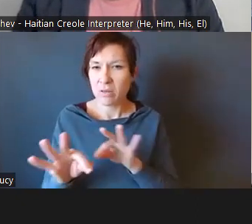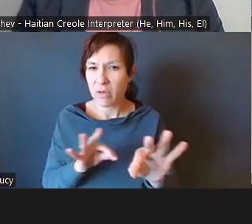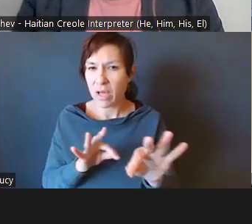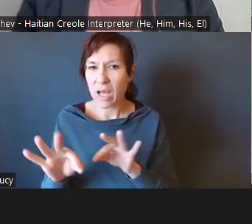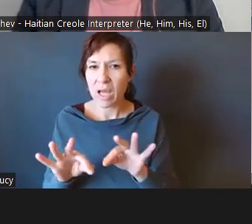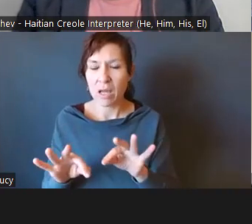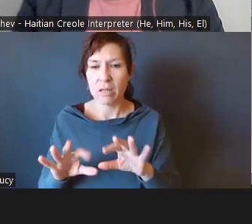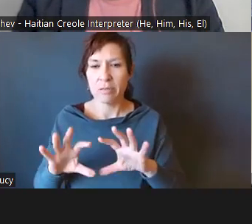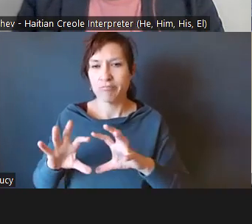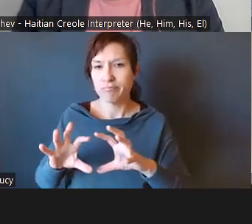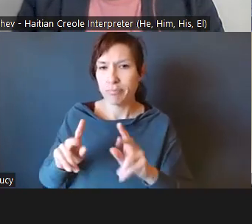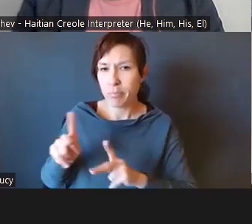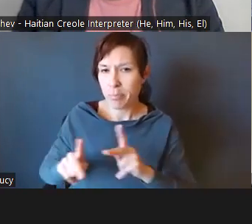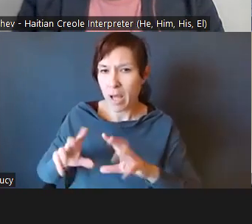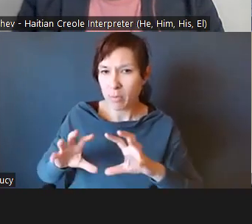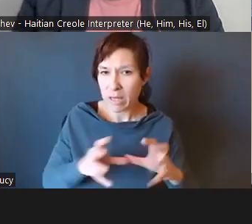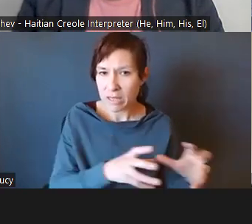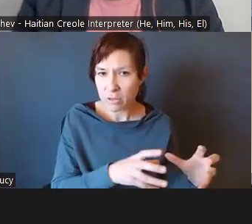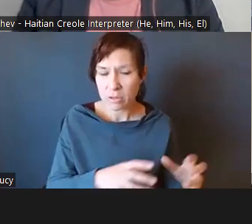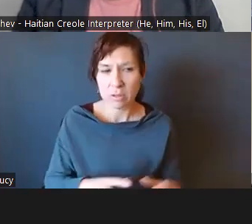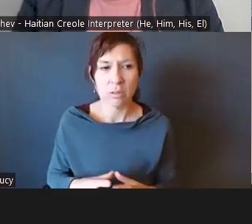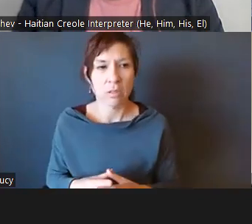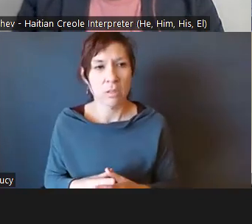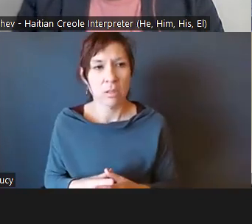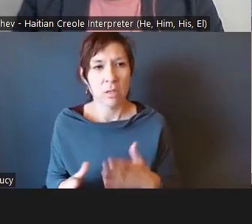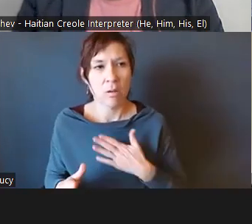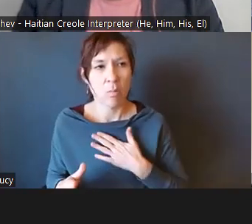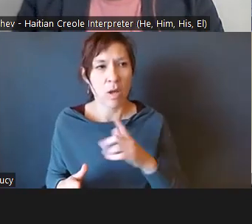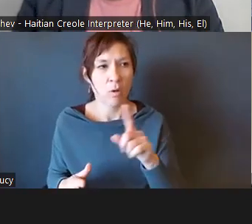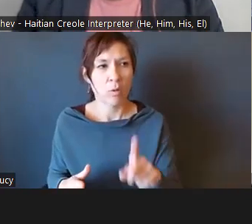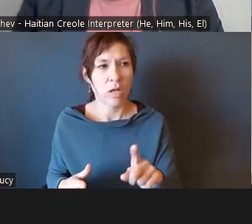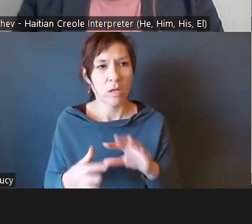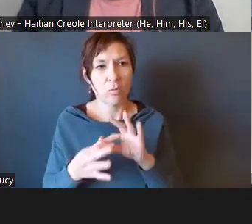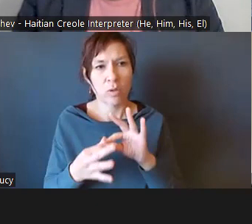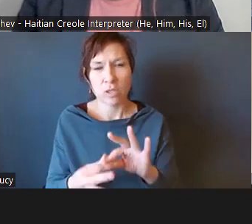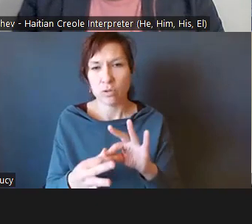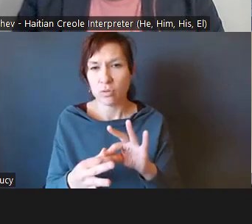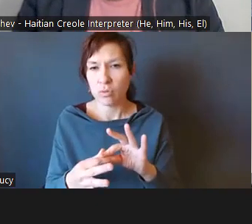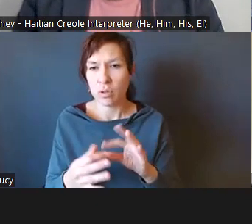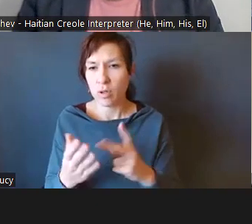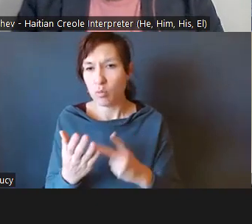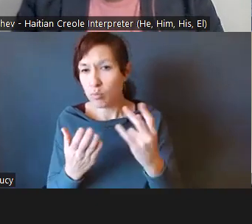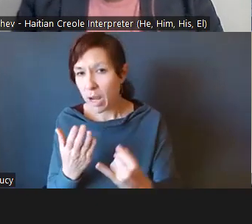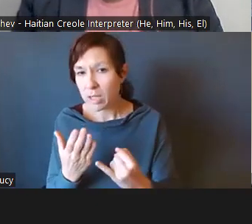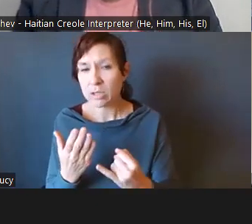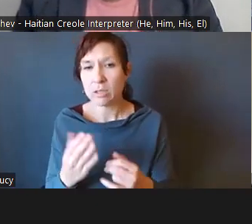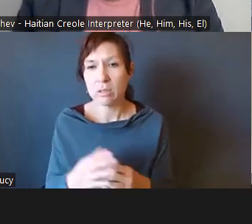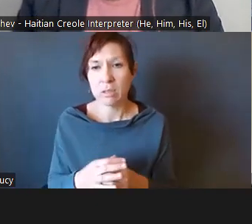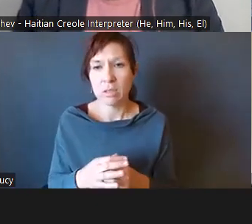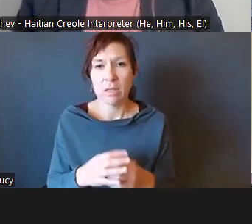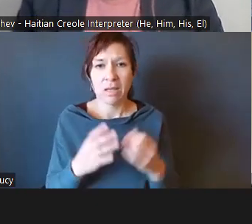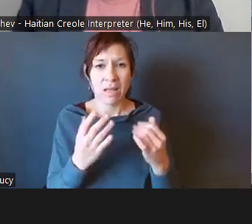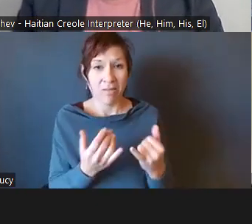And my question is more to do with projects under review